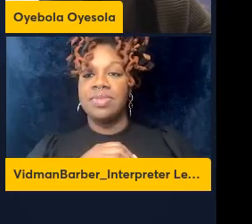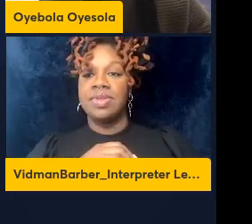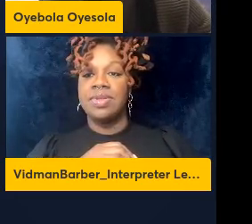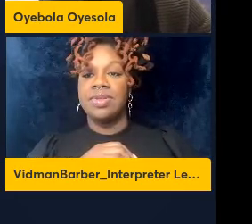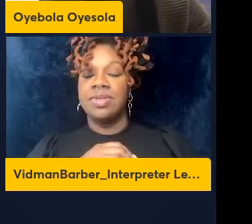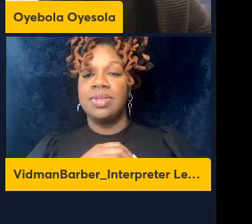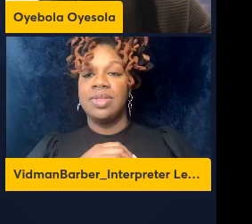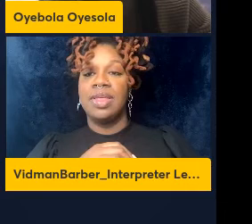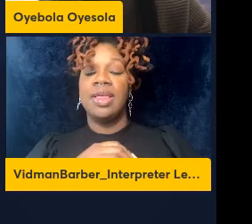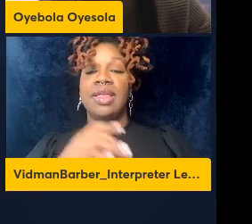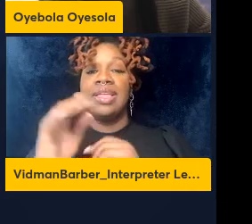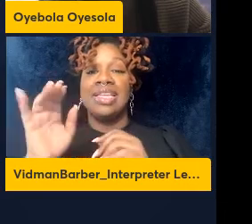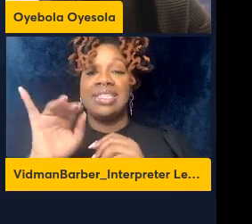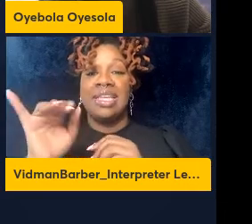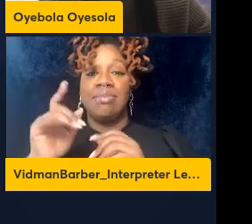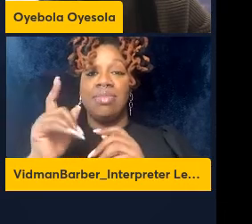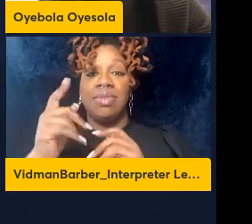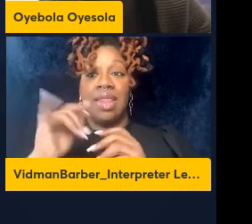we see that